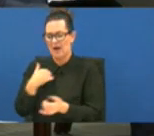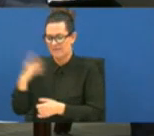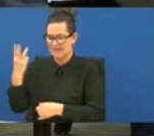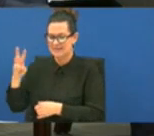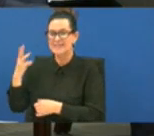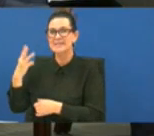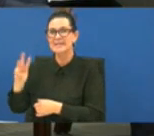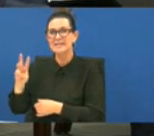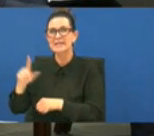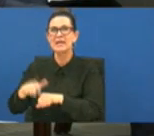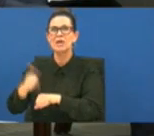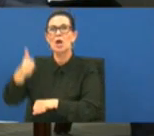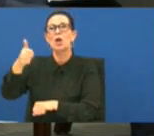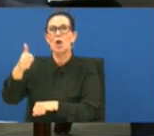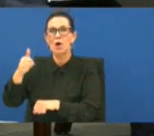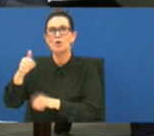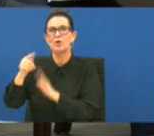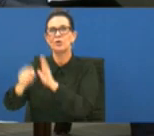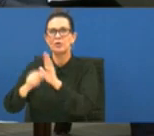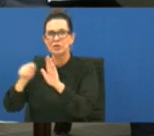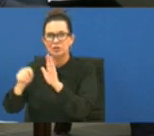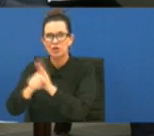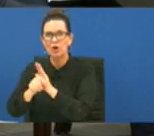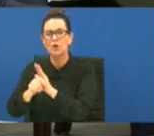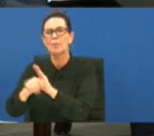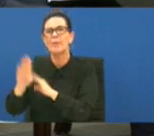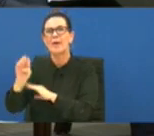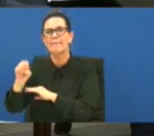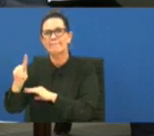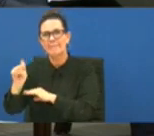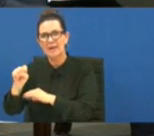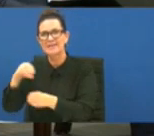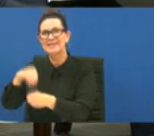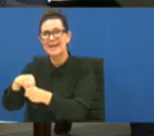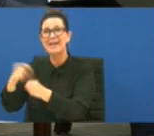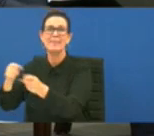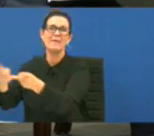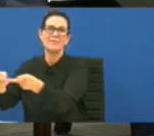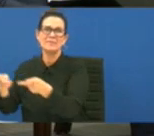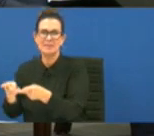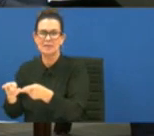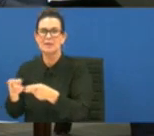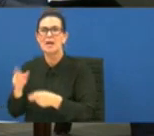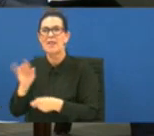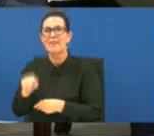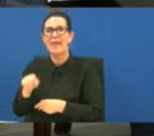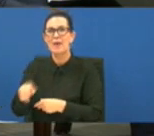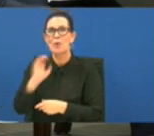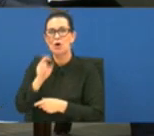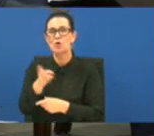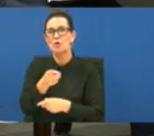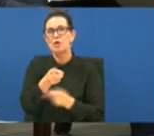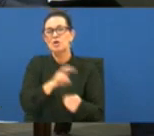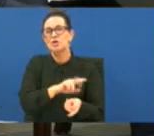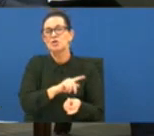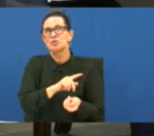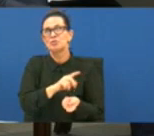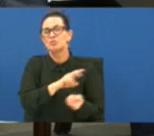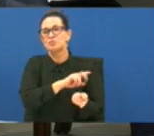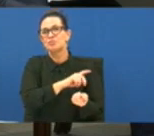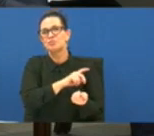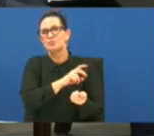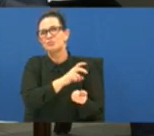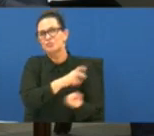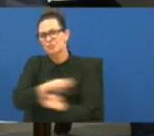longer term um beds within the facility that we will then transition individuals to if they need to